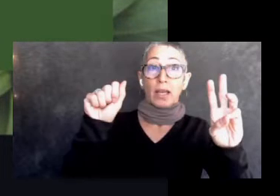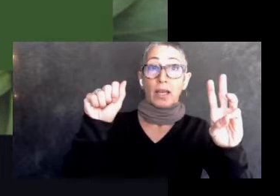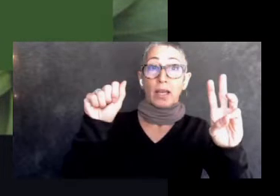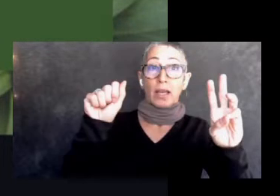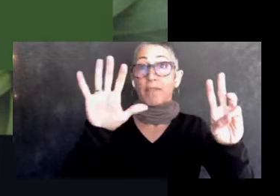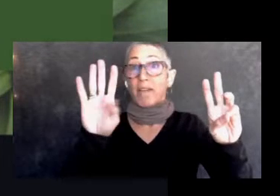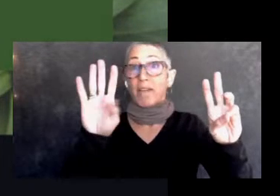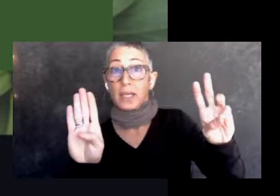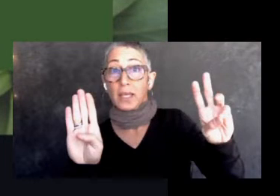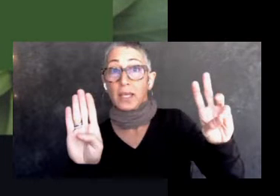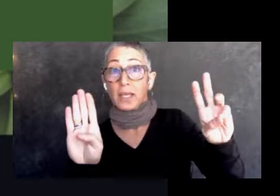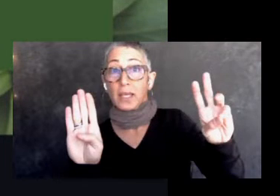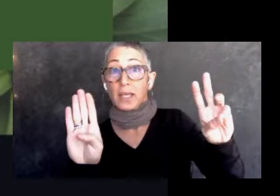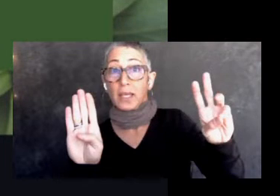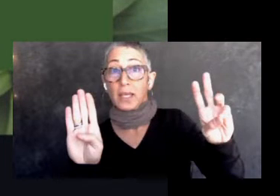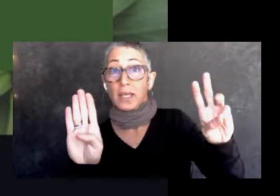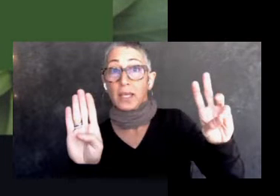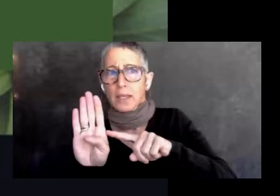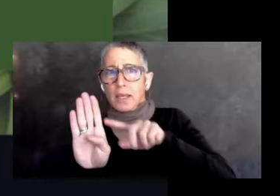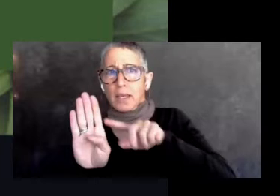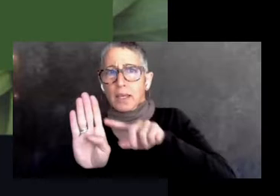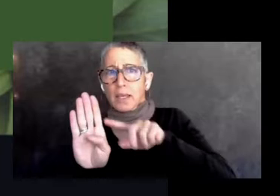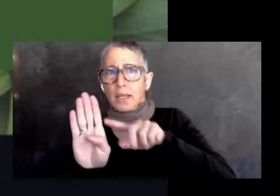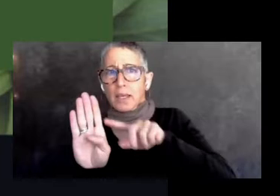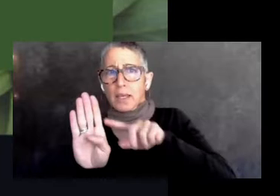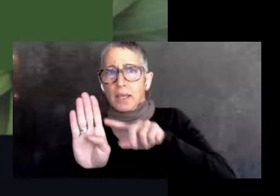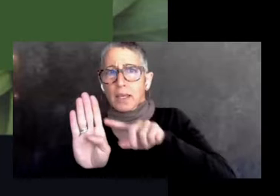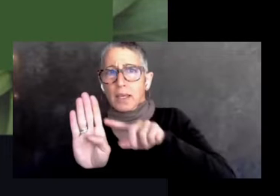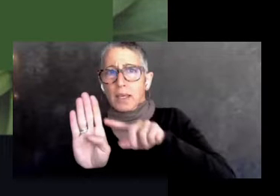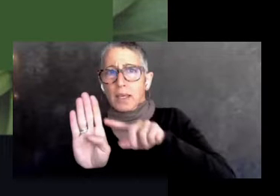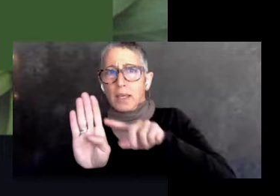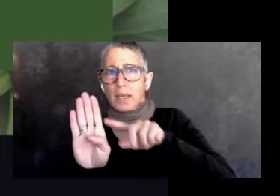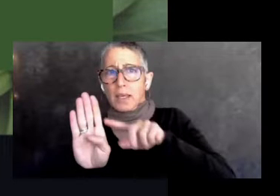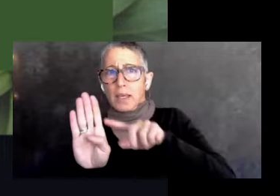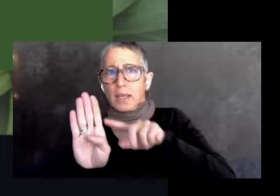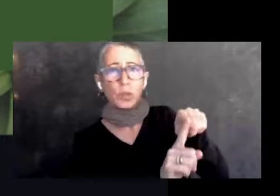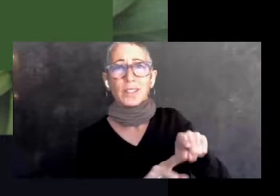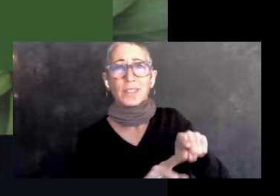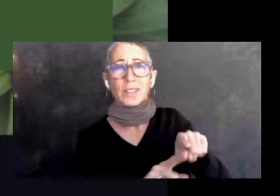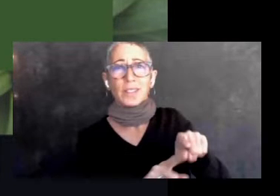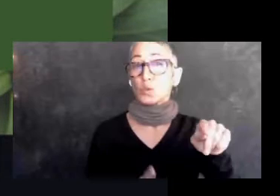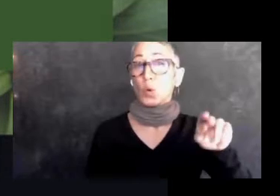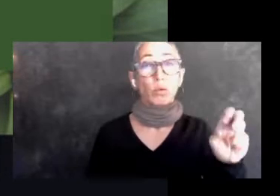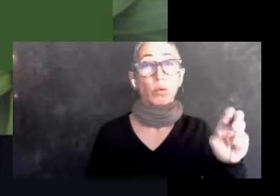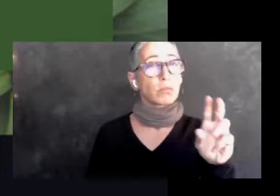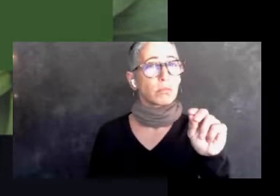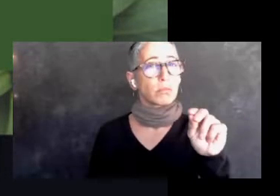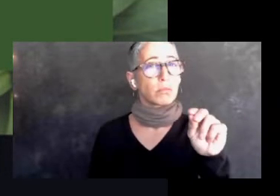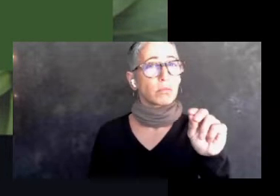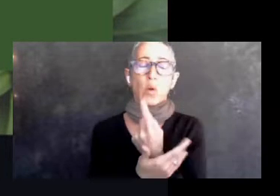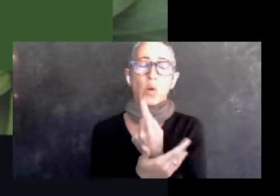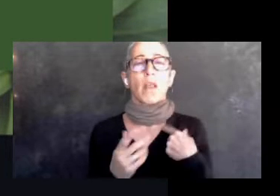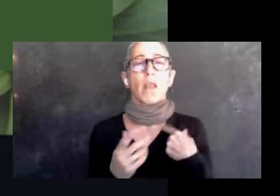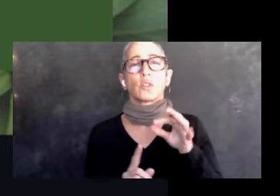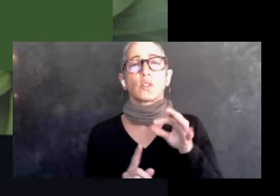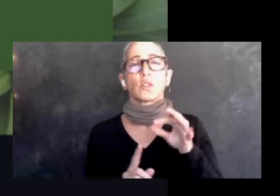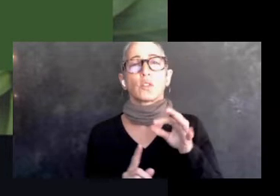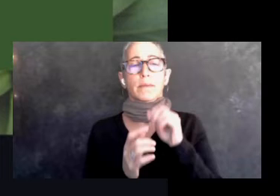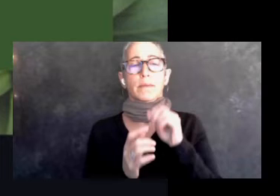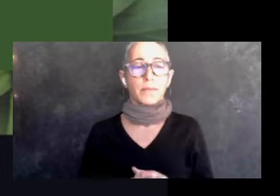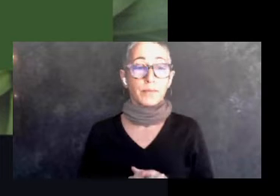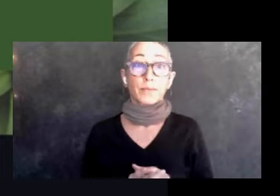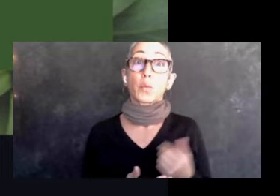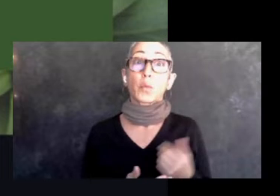We just can't do it. So we try to make sure that we are creating space for everybody to be here. We host online